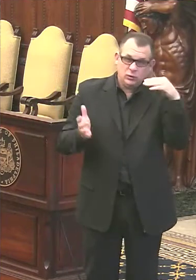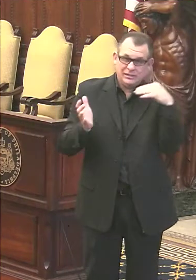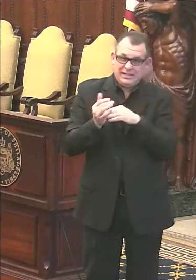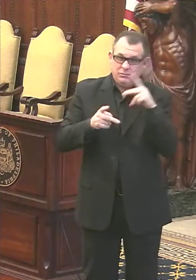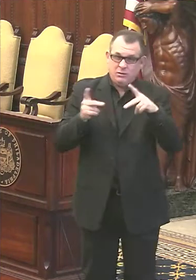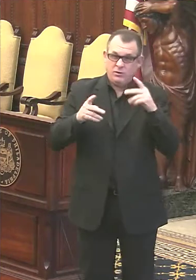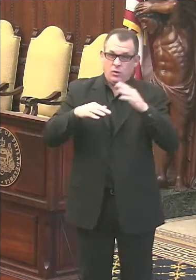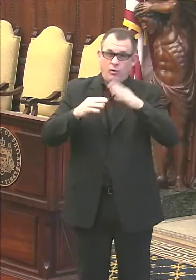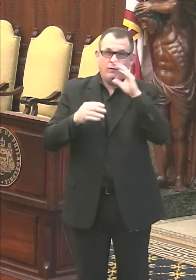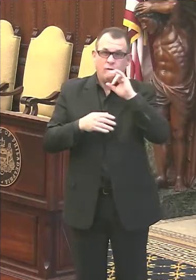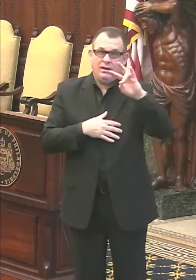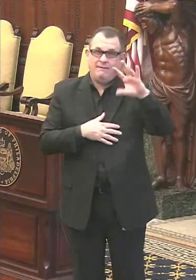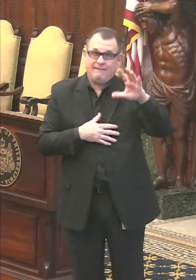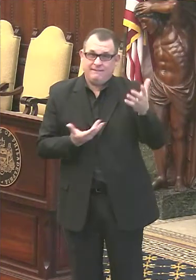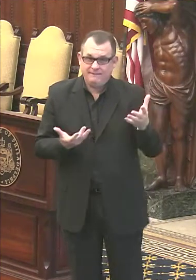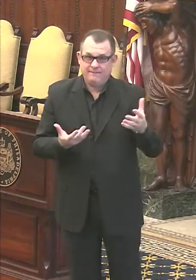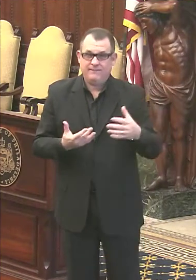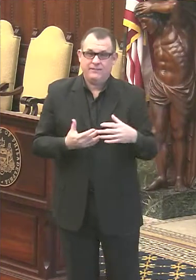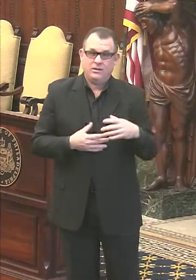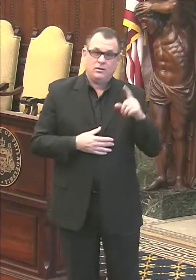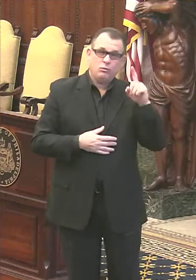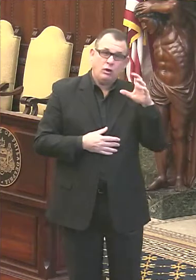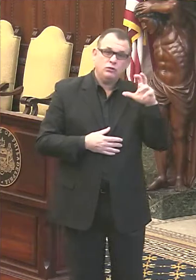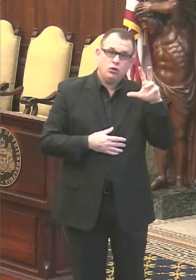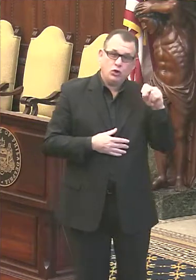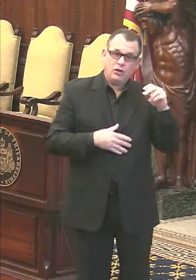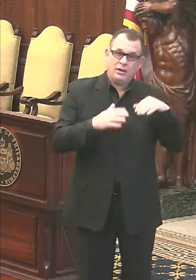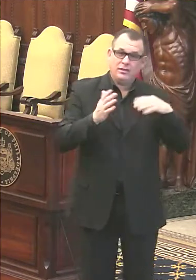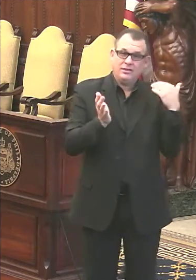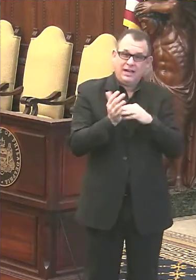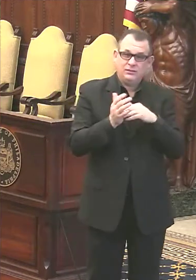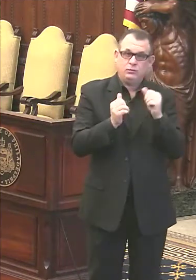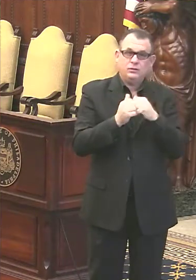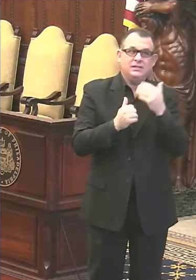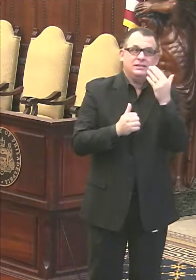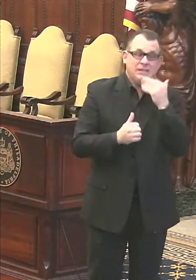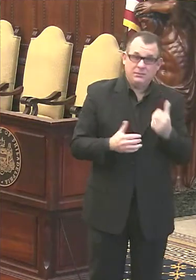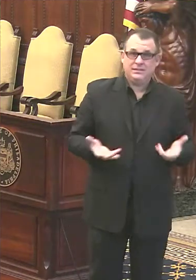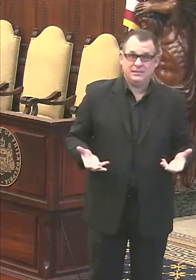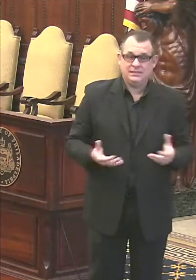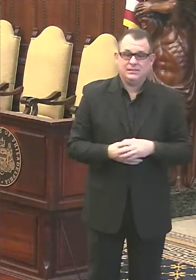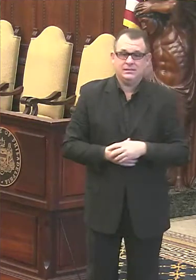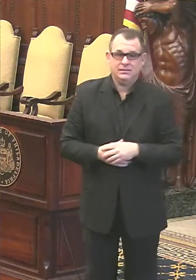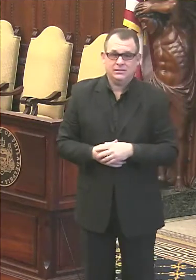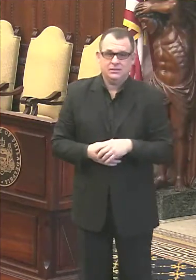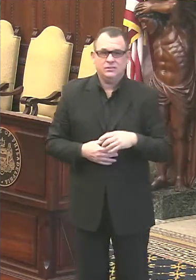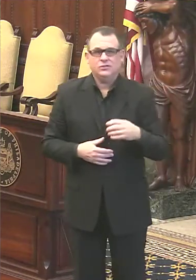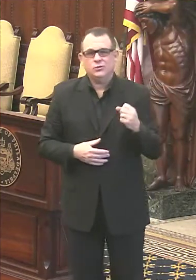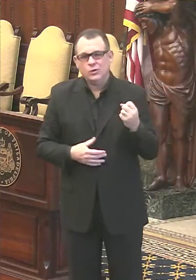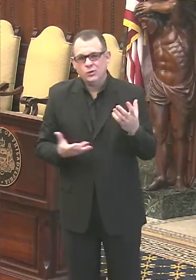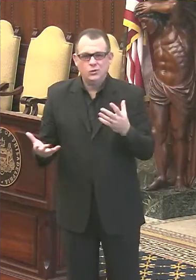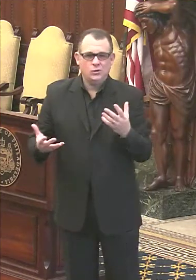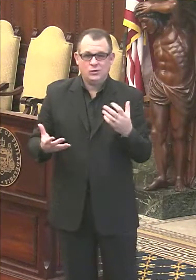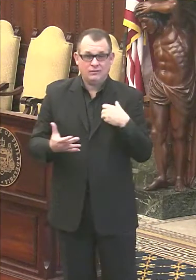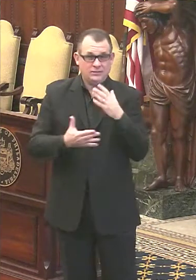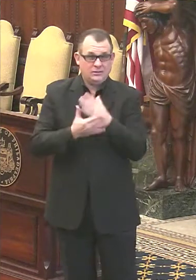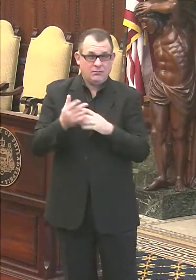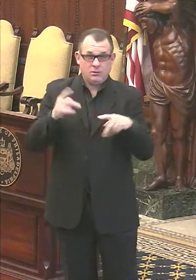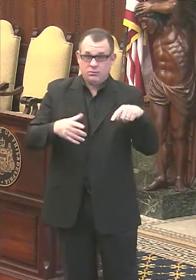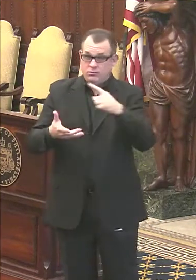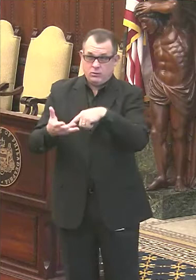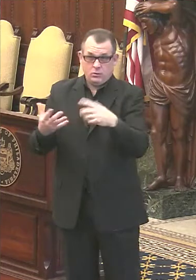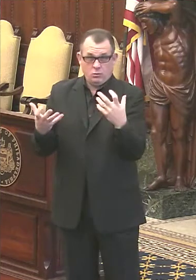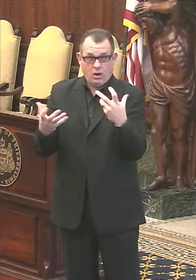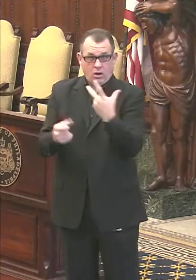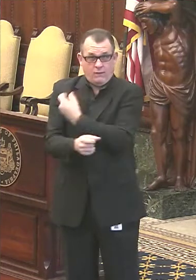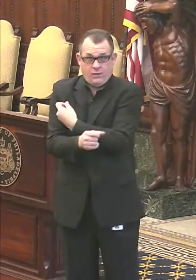75, and over 130,000 people who have diabetes. So even if only some of those people want vaccine, it's going to take